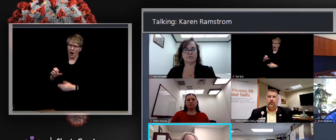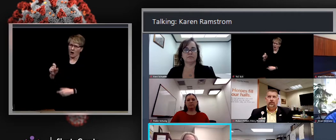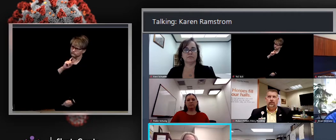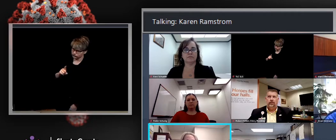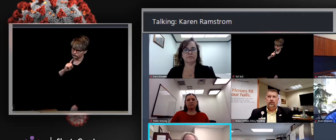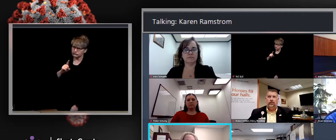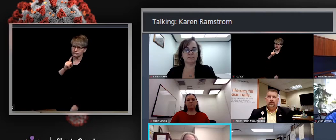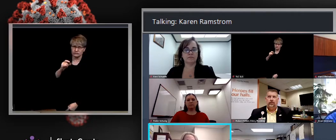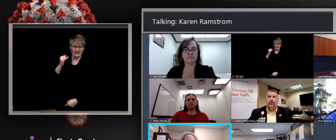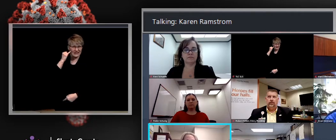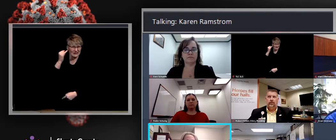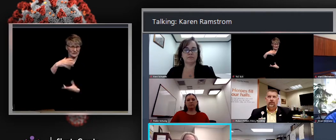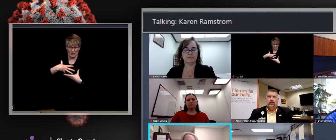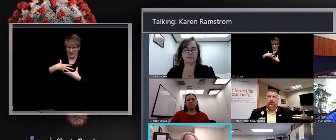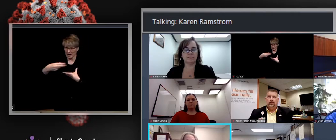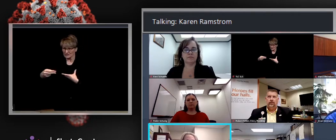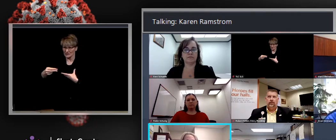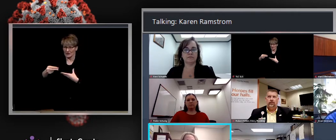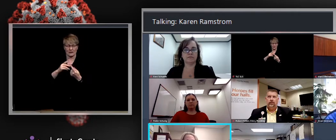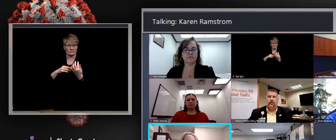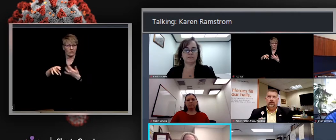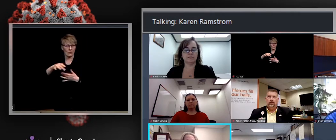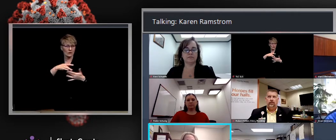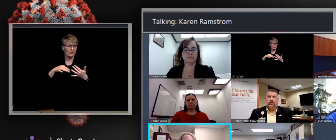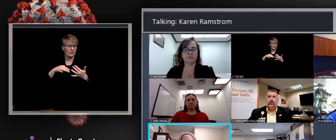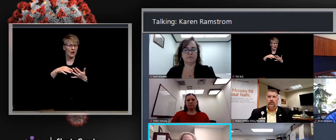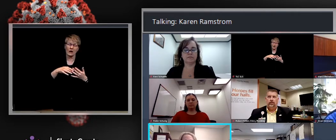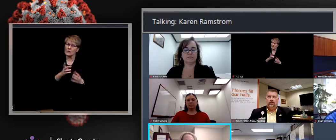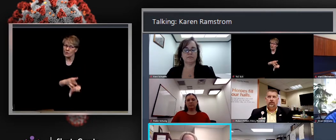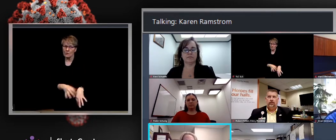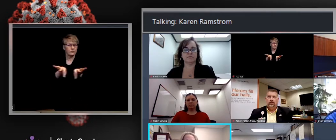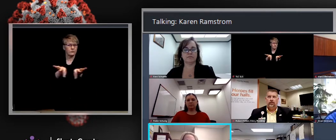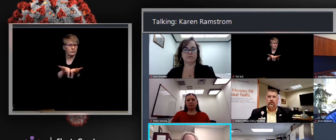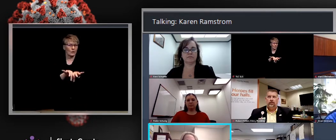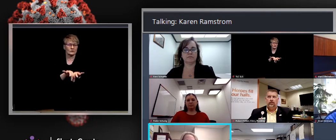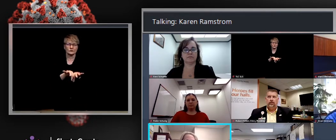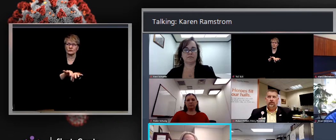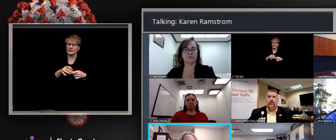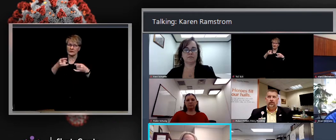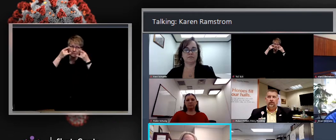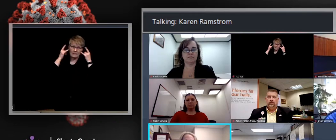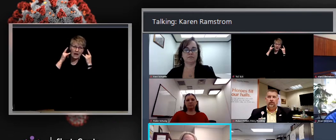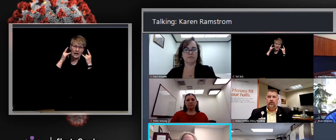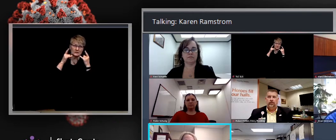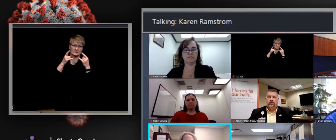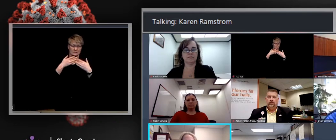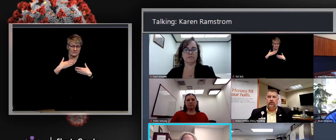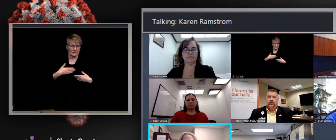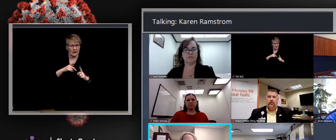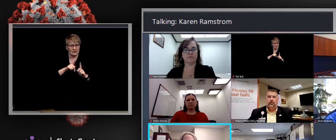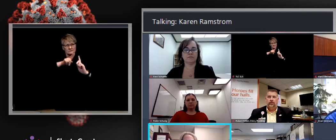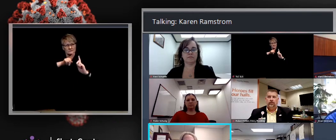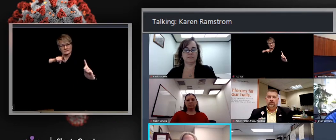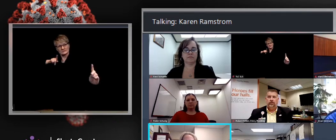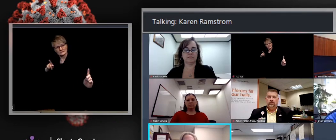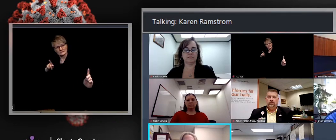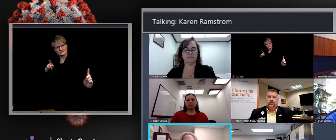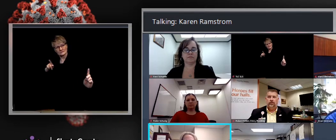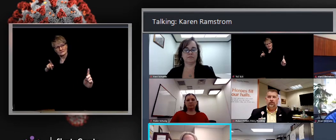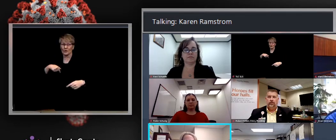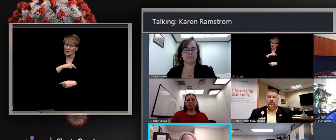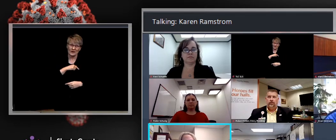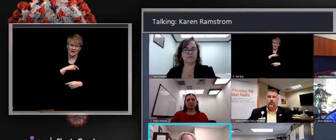of your household, that you continue to mask and physically distance for that very reason. We're a mobile population and